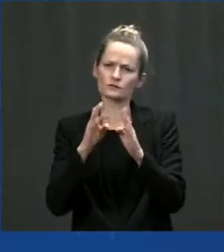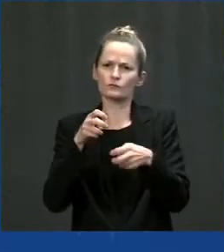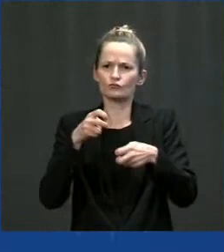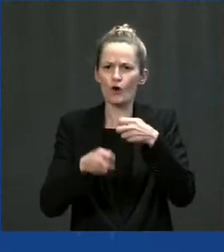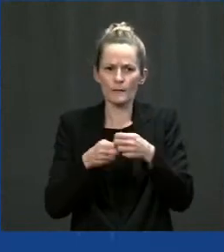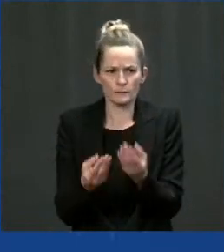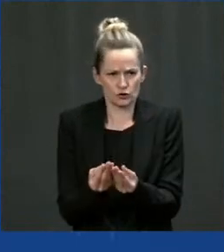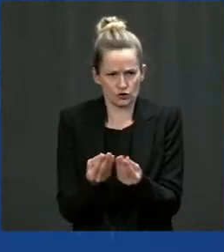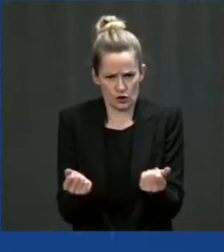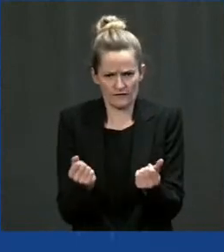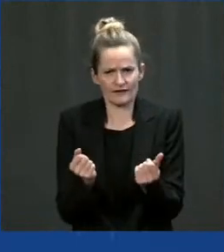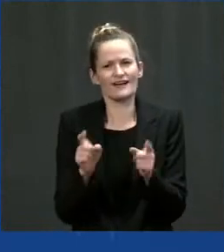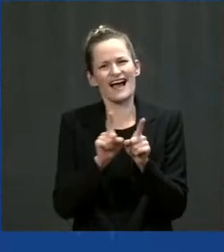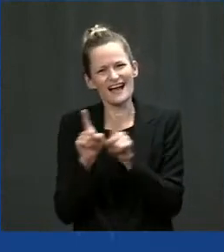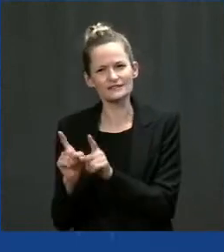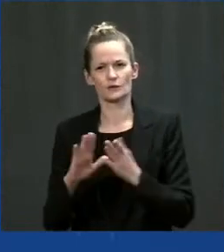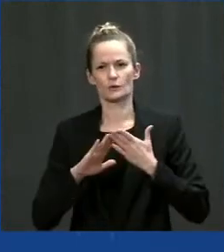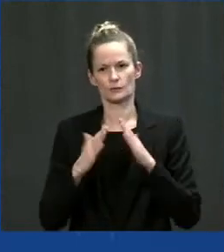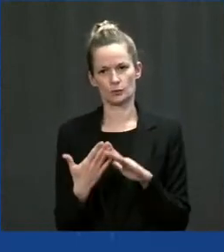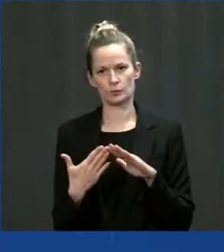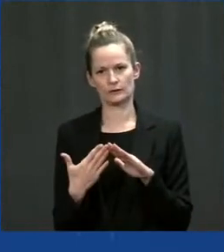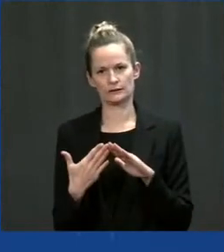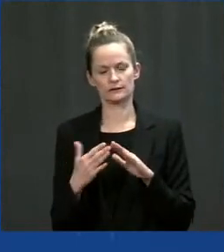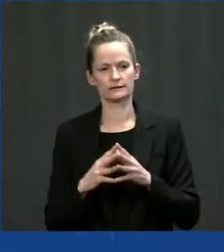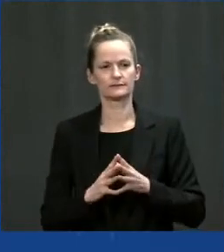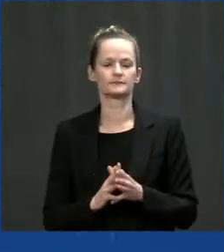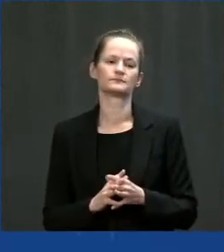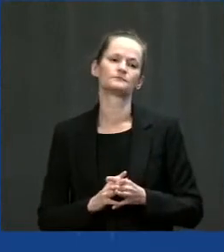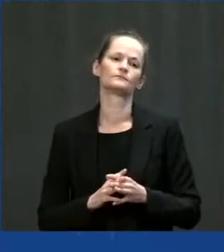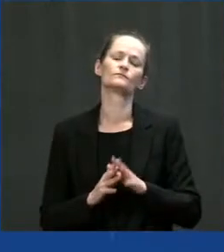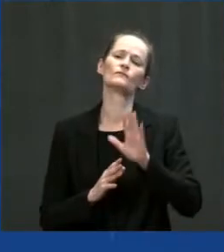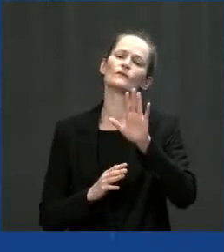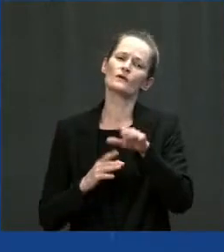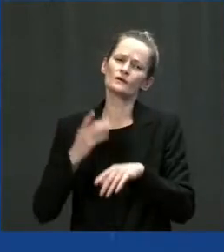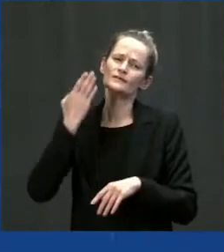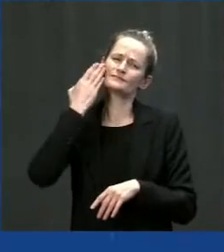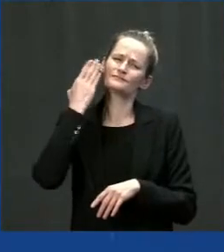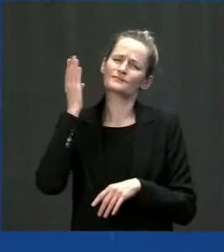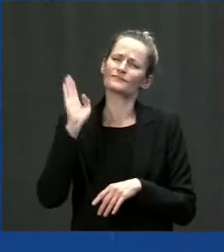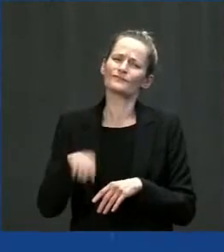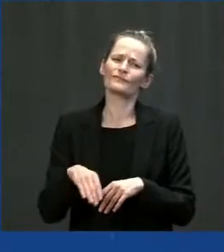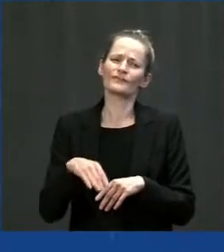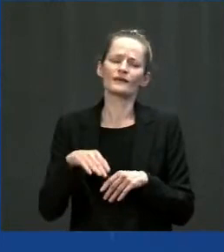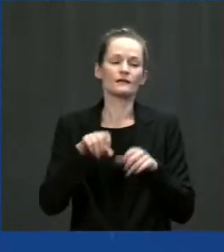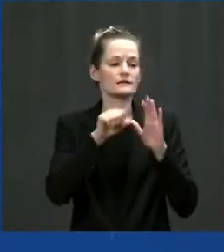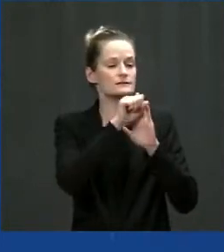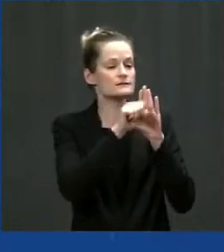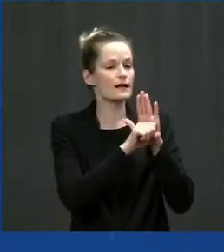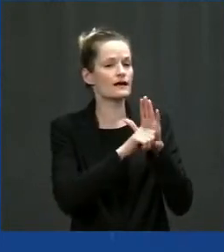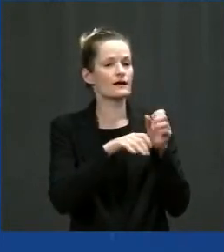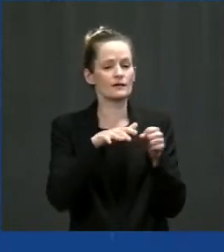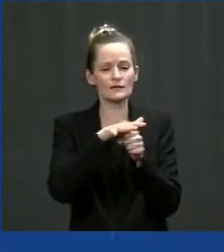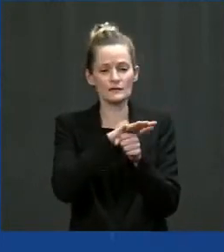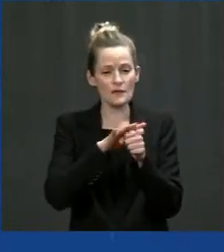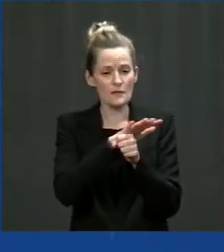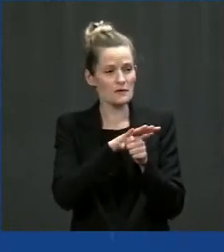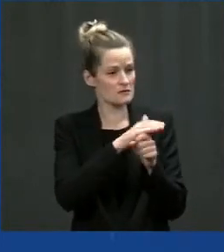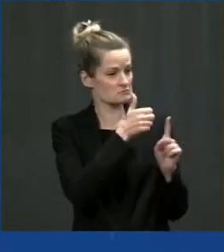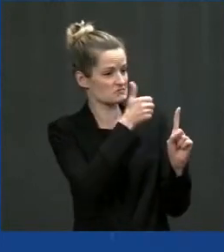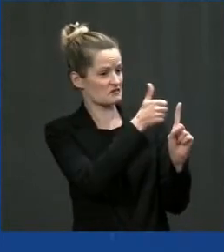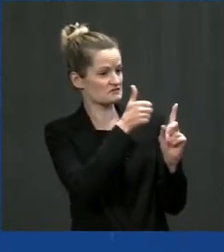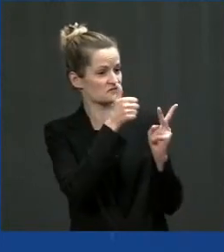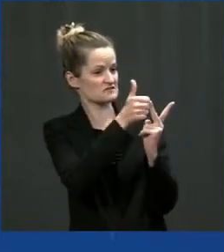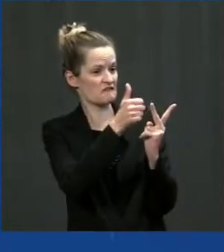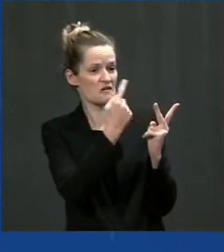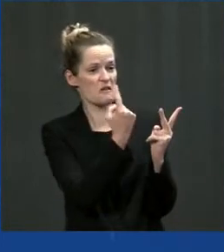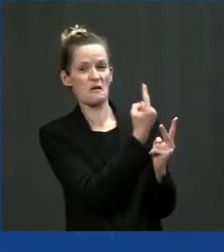But you also know that often states and cities and counties can't do it alone. They need the federal government to be